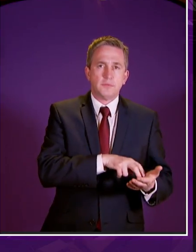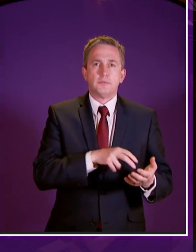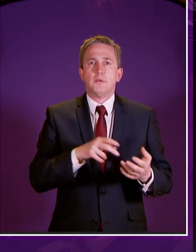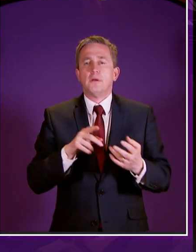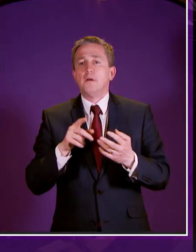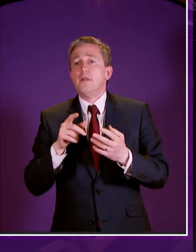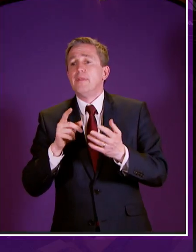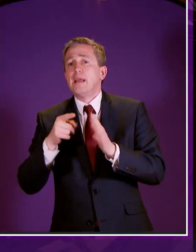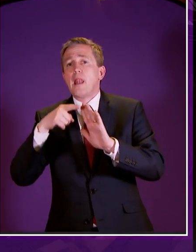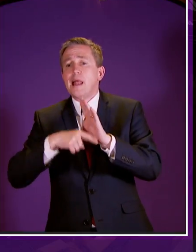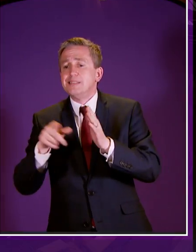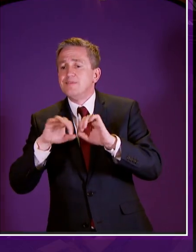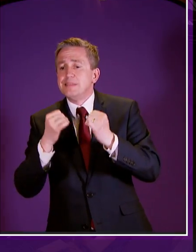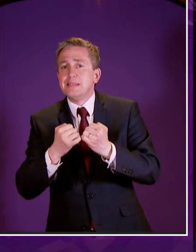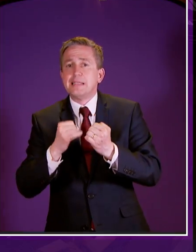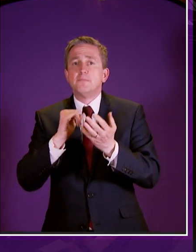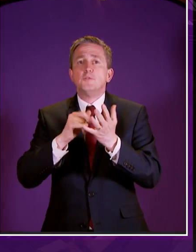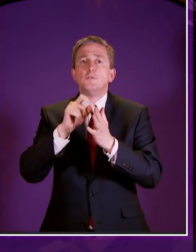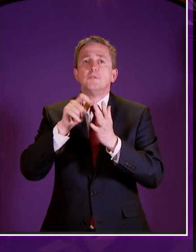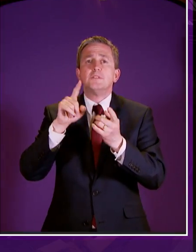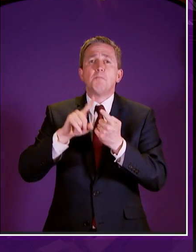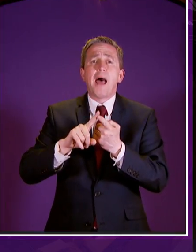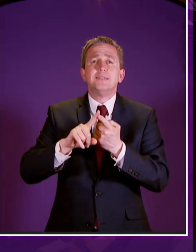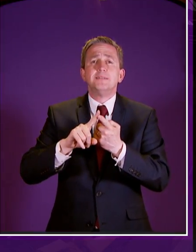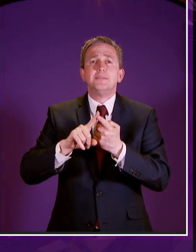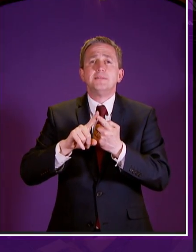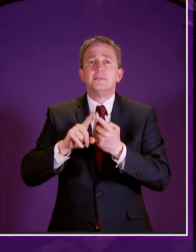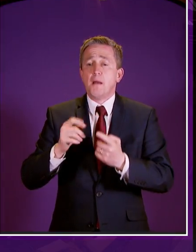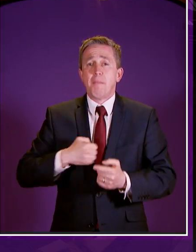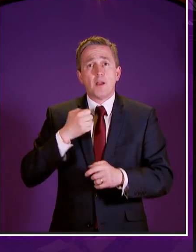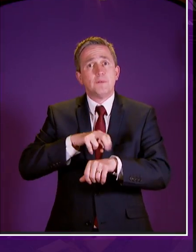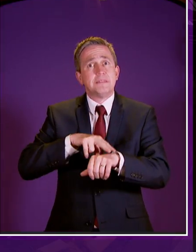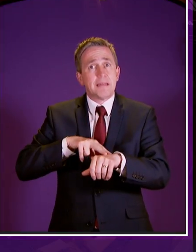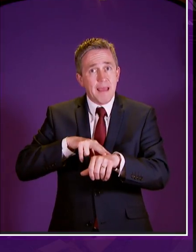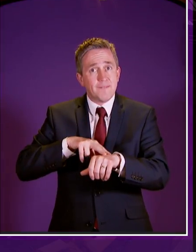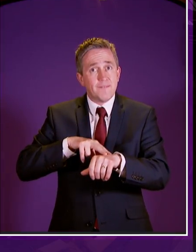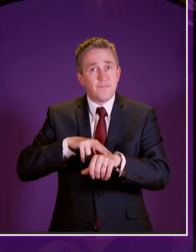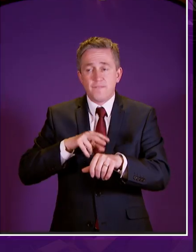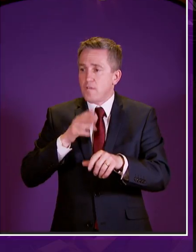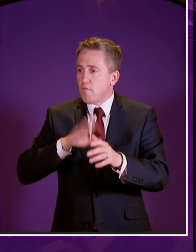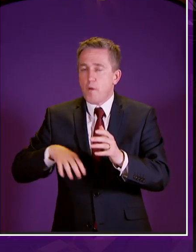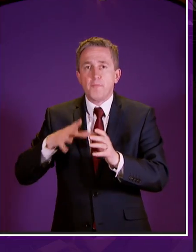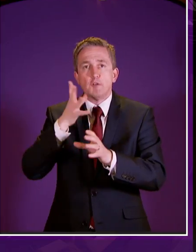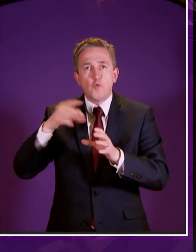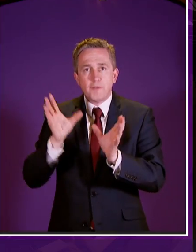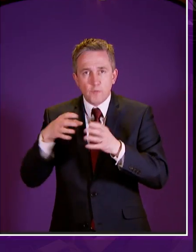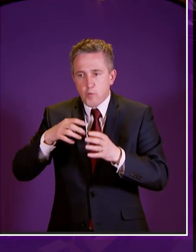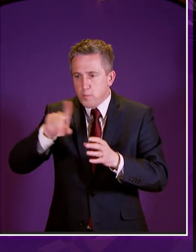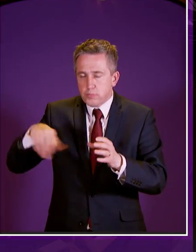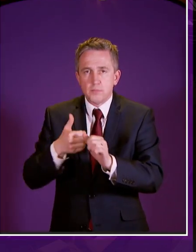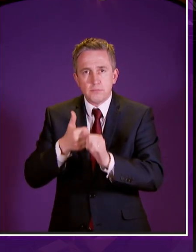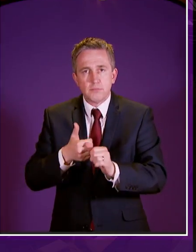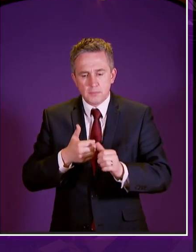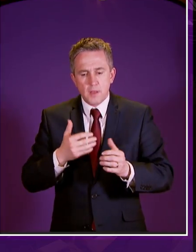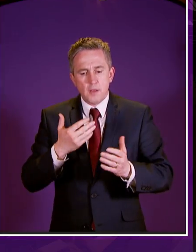the legislative team to spice uh to uh my own staff within the conservative group that have helped us or